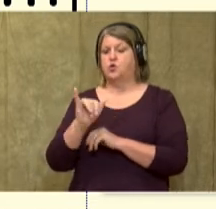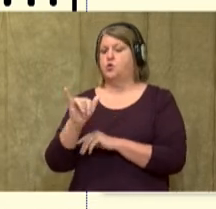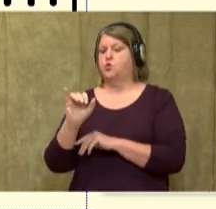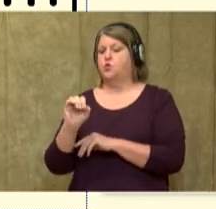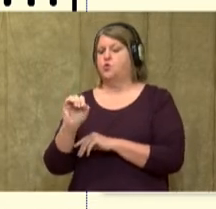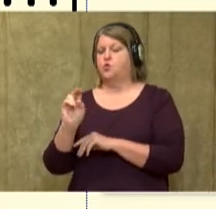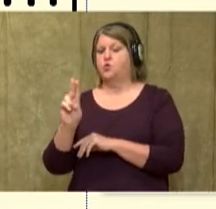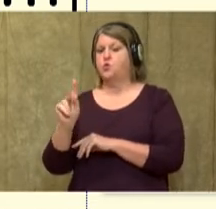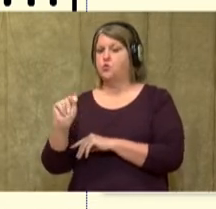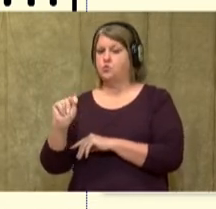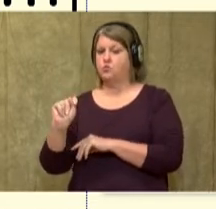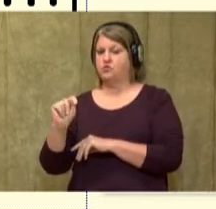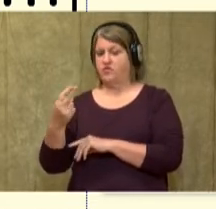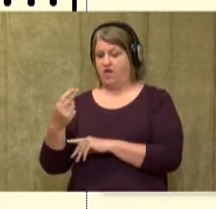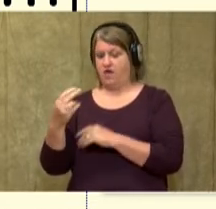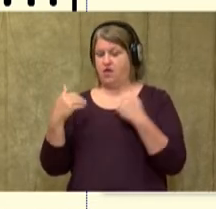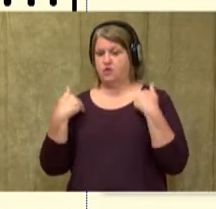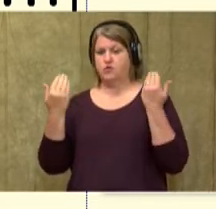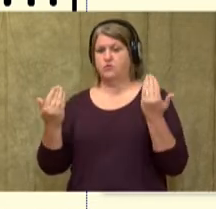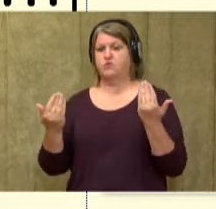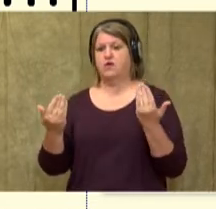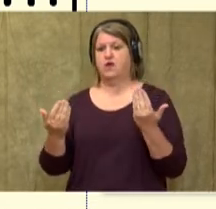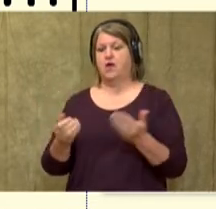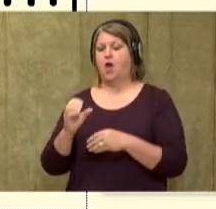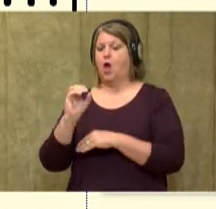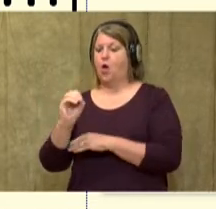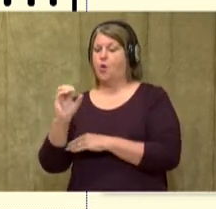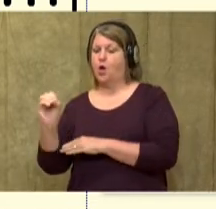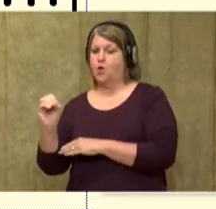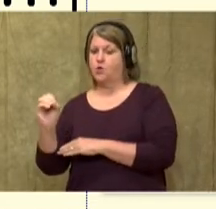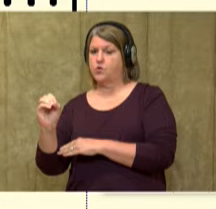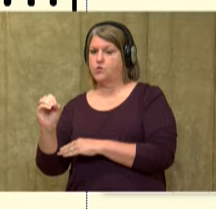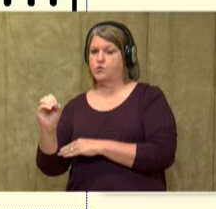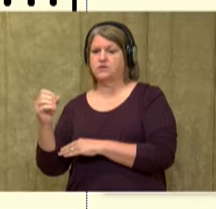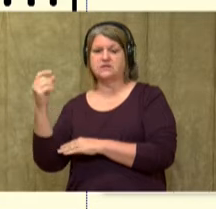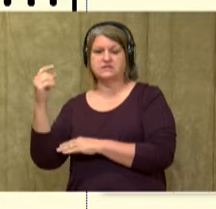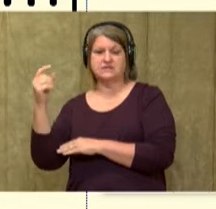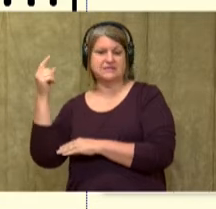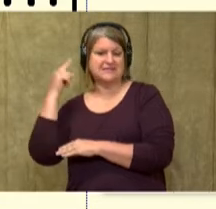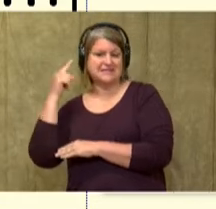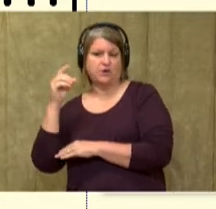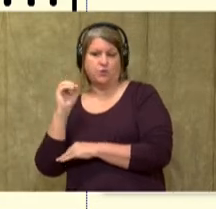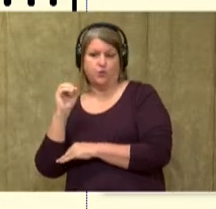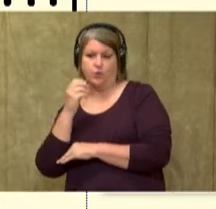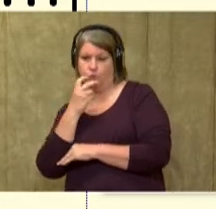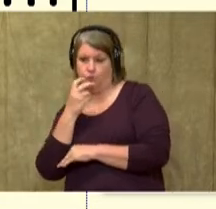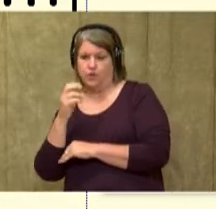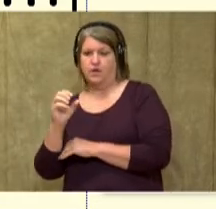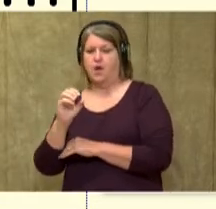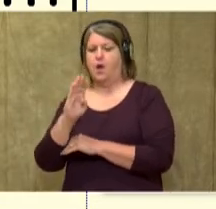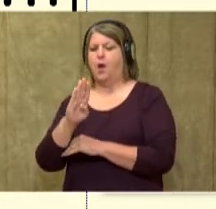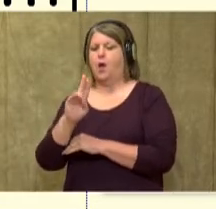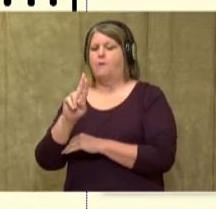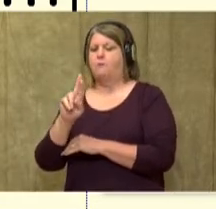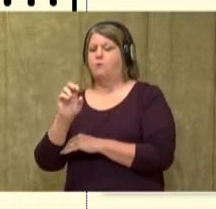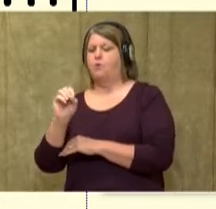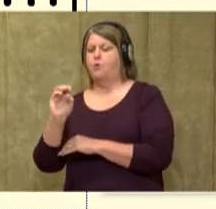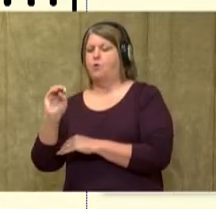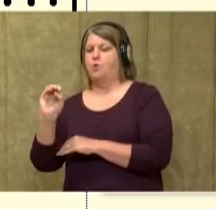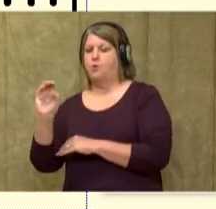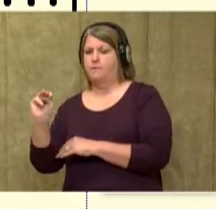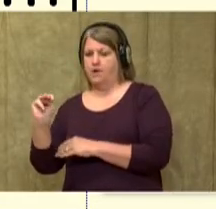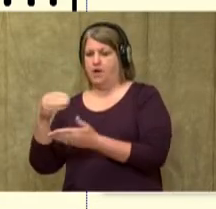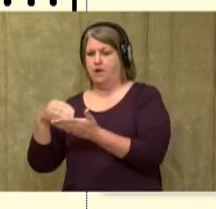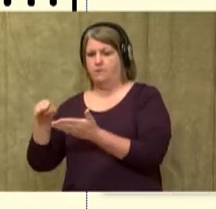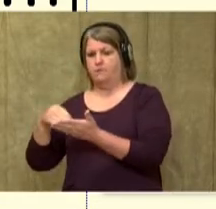Youth. And O-O says oo. Sound. Br-ooom. Broom.